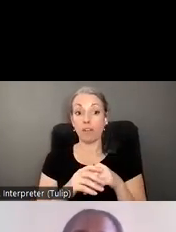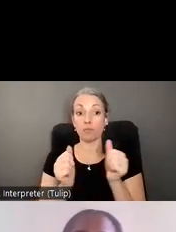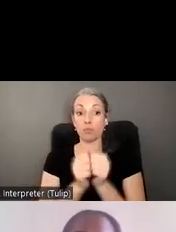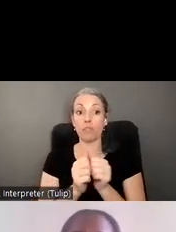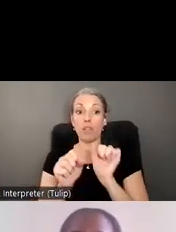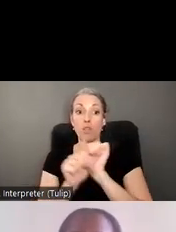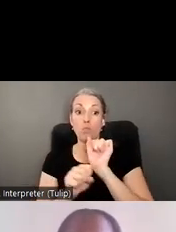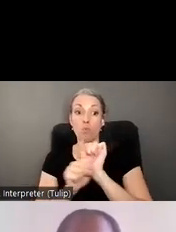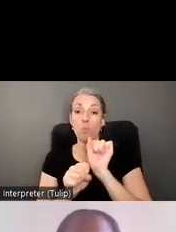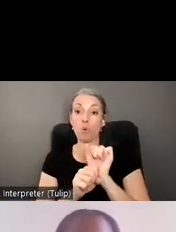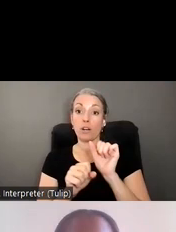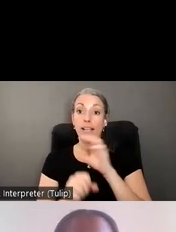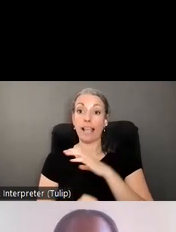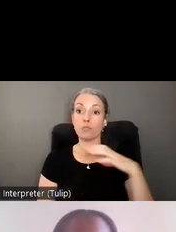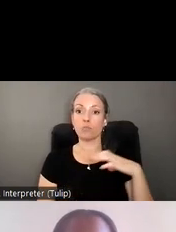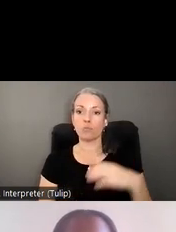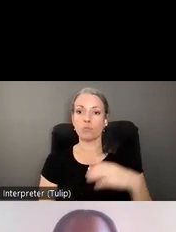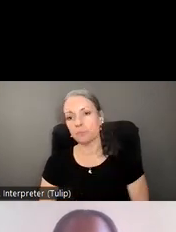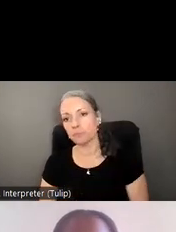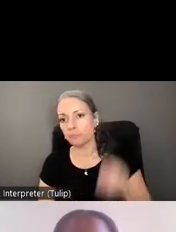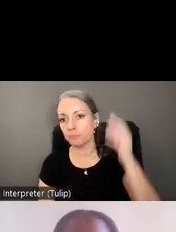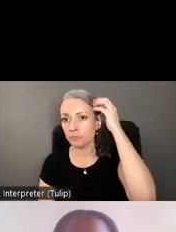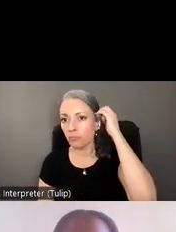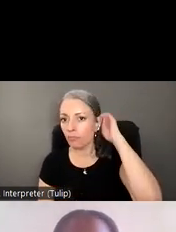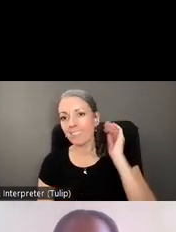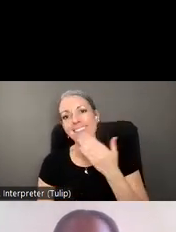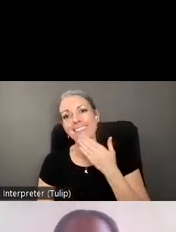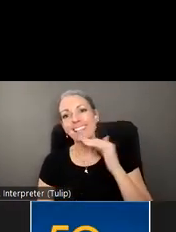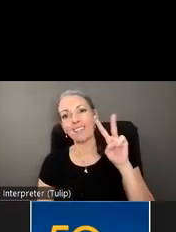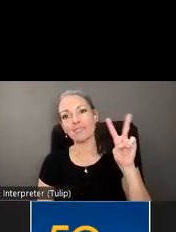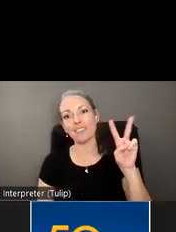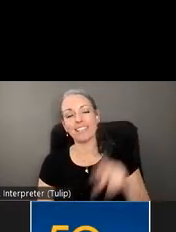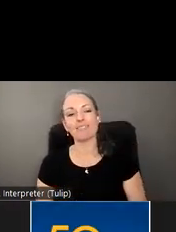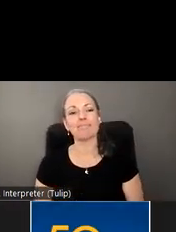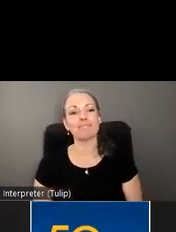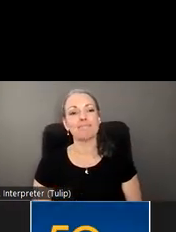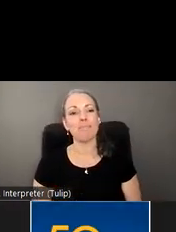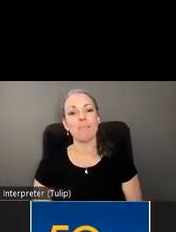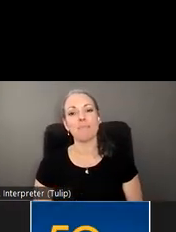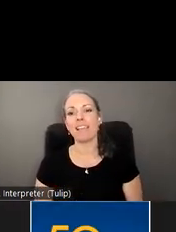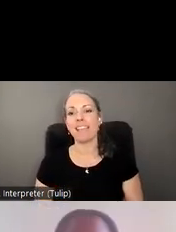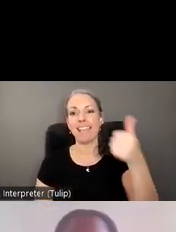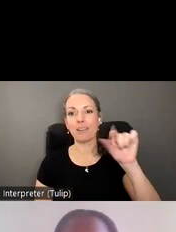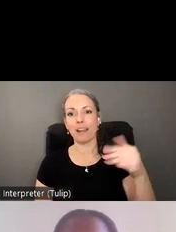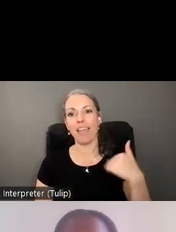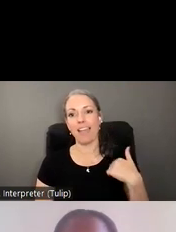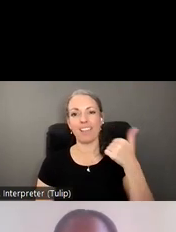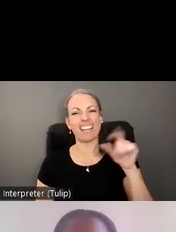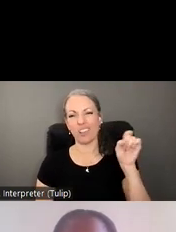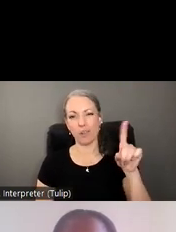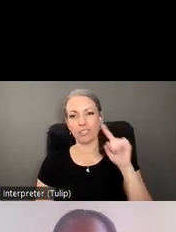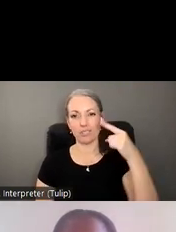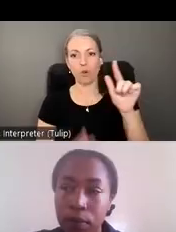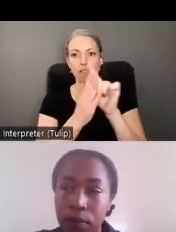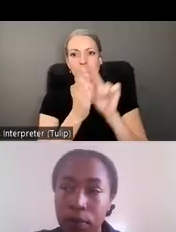council thank you vivian does anyone have any questions for the legal